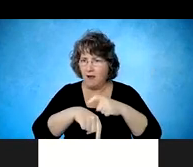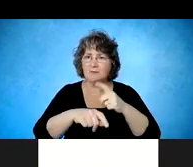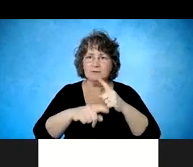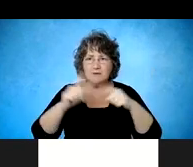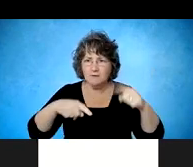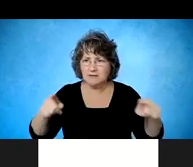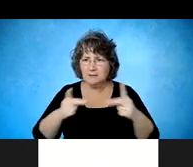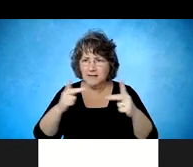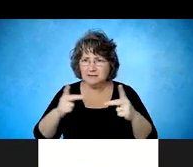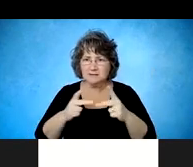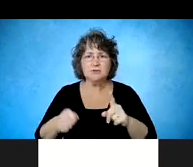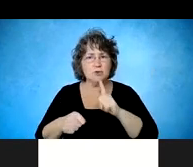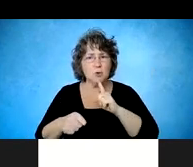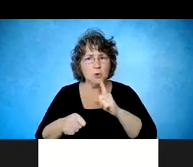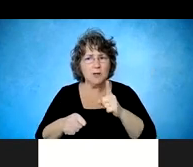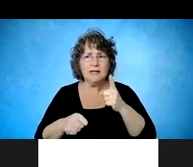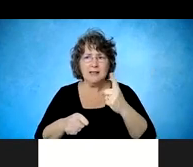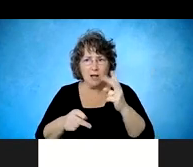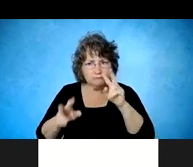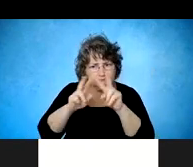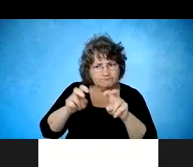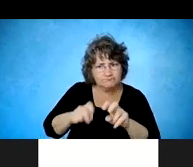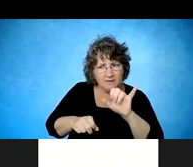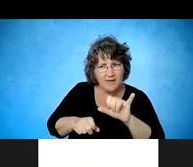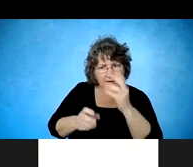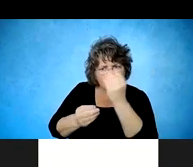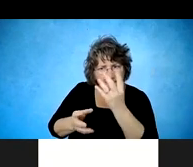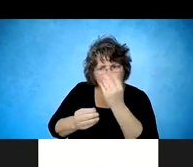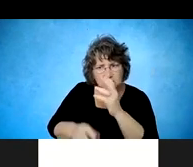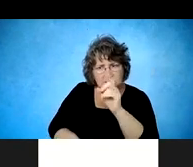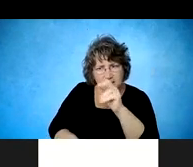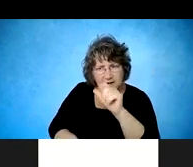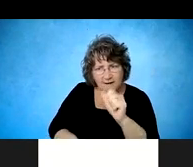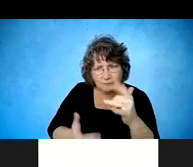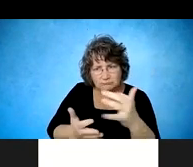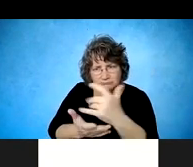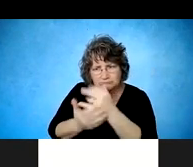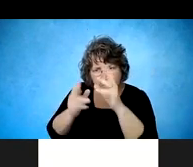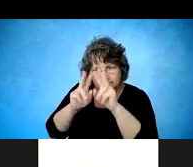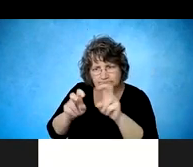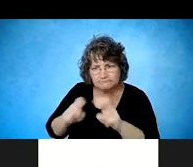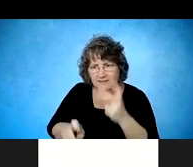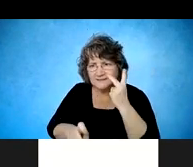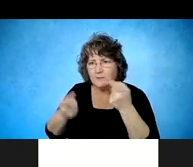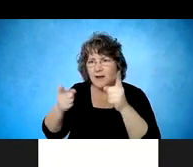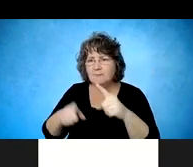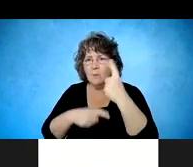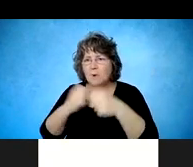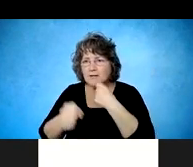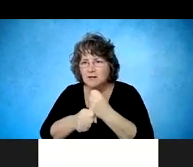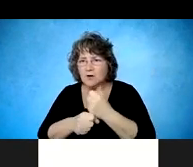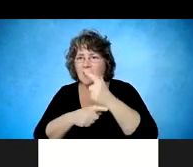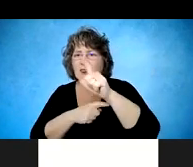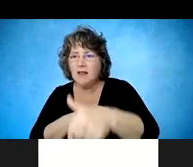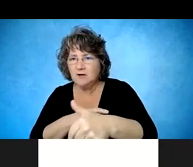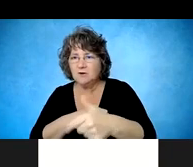employment outcomes at one year post, um, injury. So we compare our, um, so we%